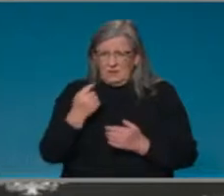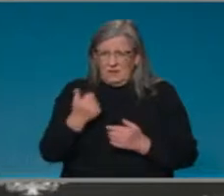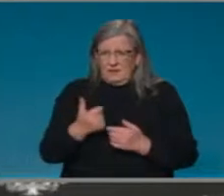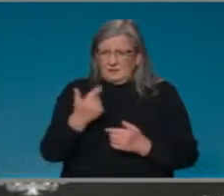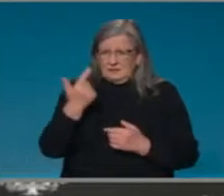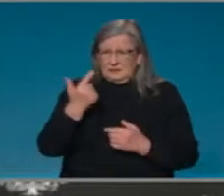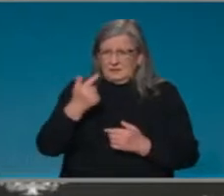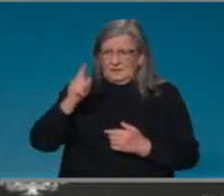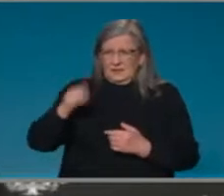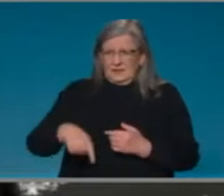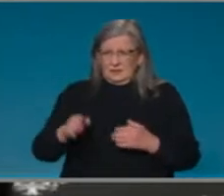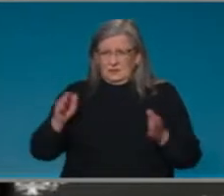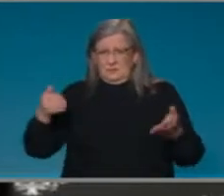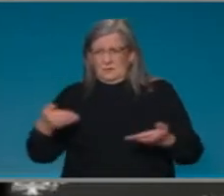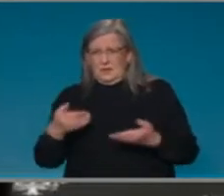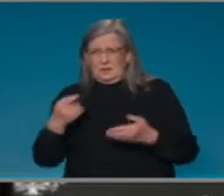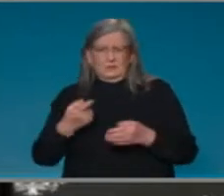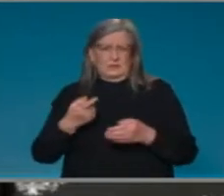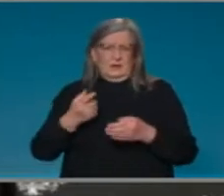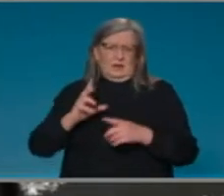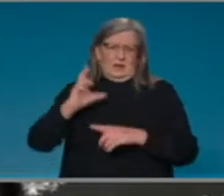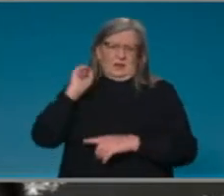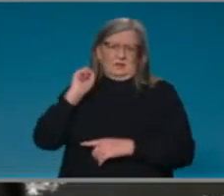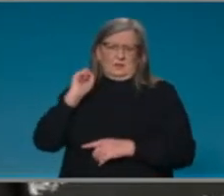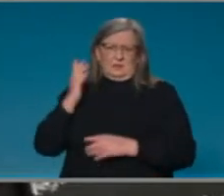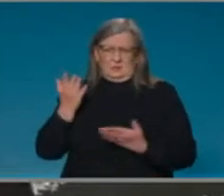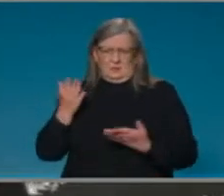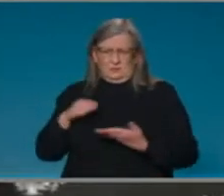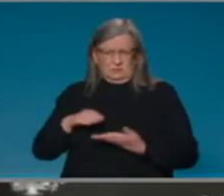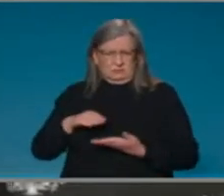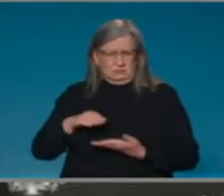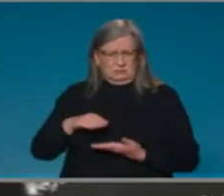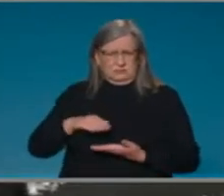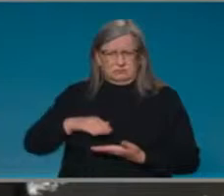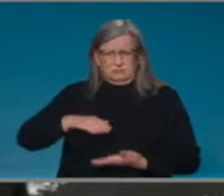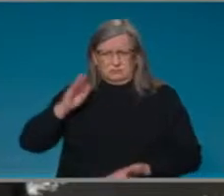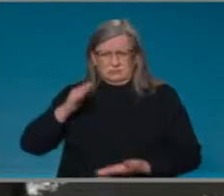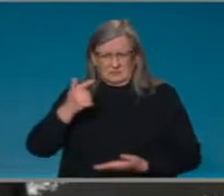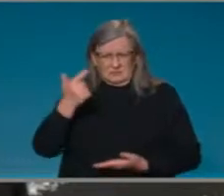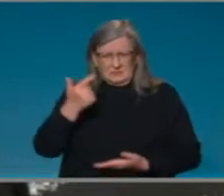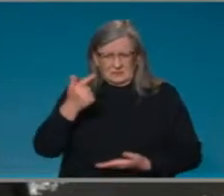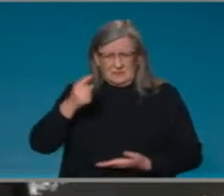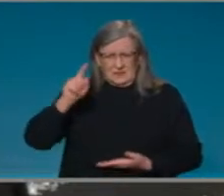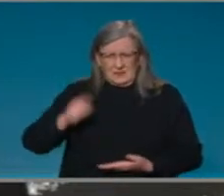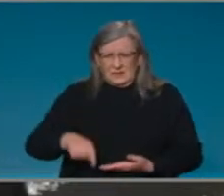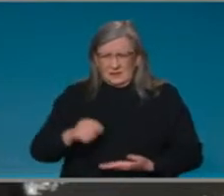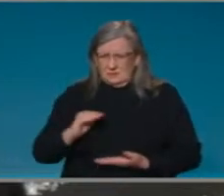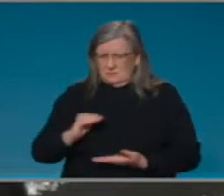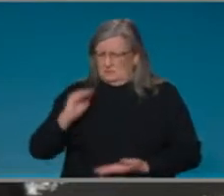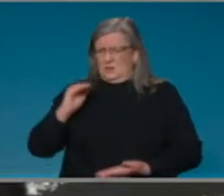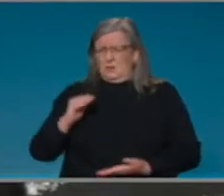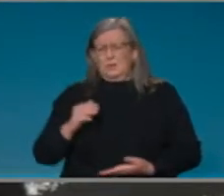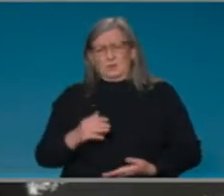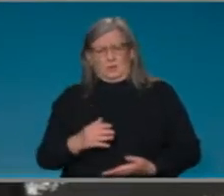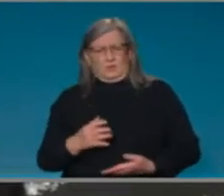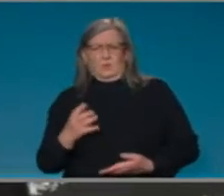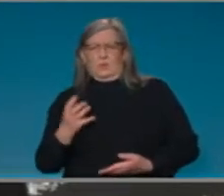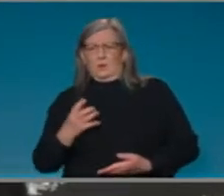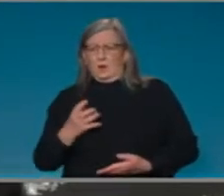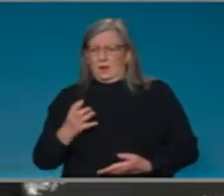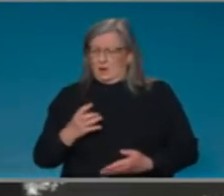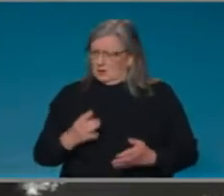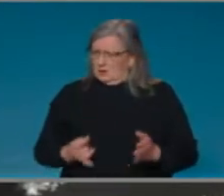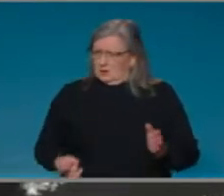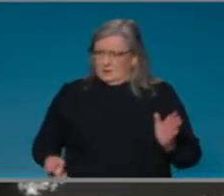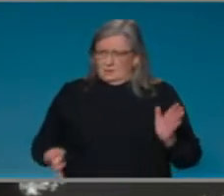one week, day to day, an increase of 17,000. And so very important momentum over 7